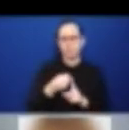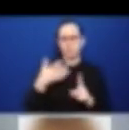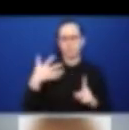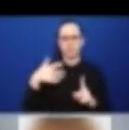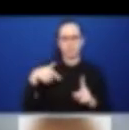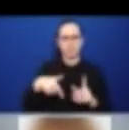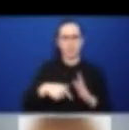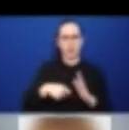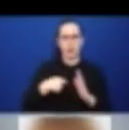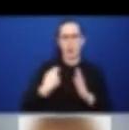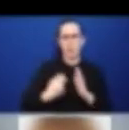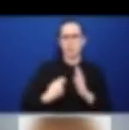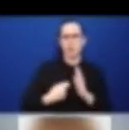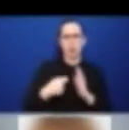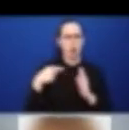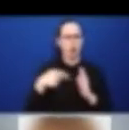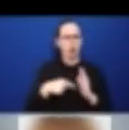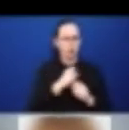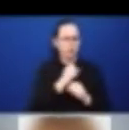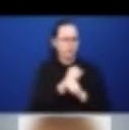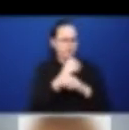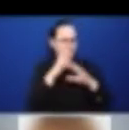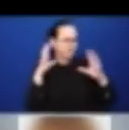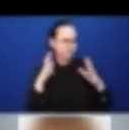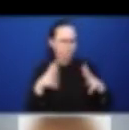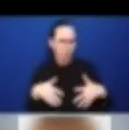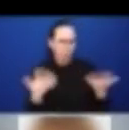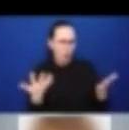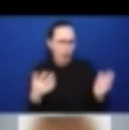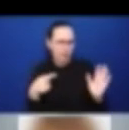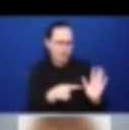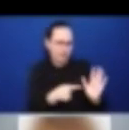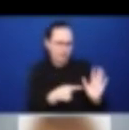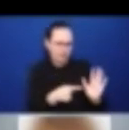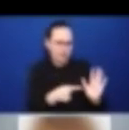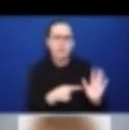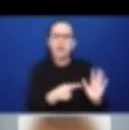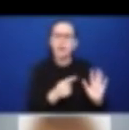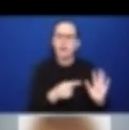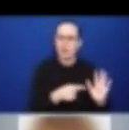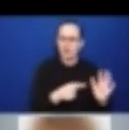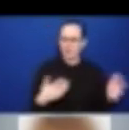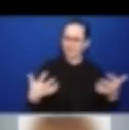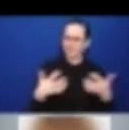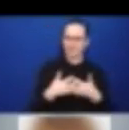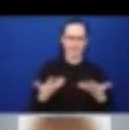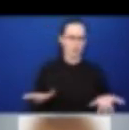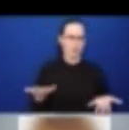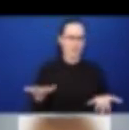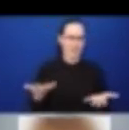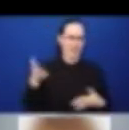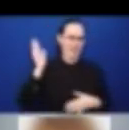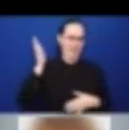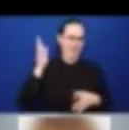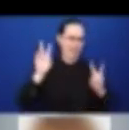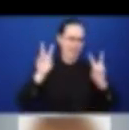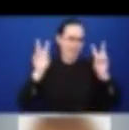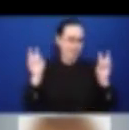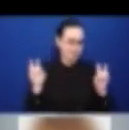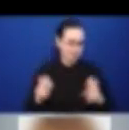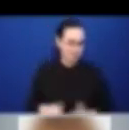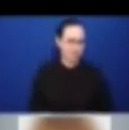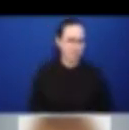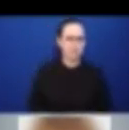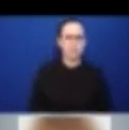really closely with the theme of today. We've been looking at the possibility of examining